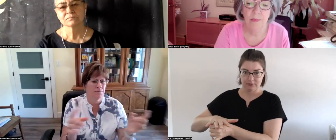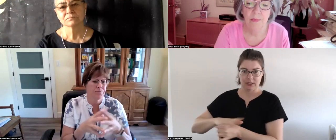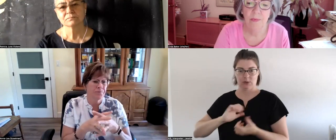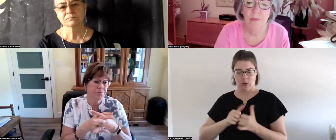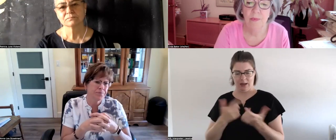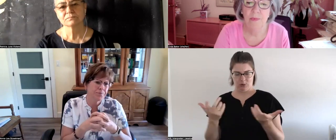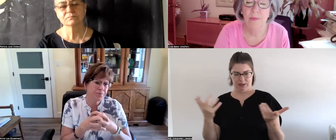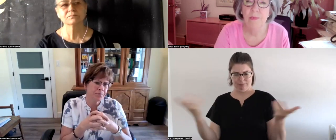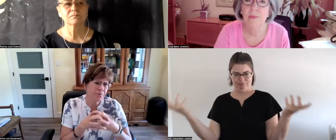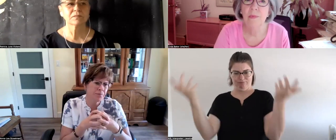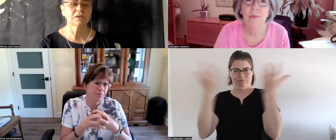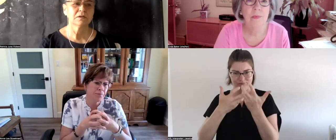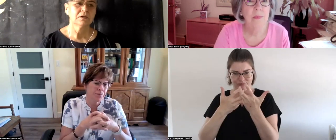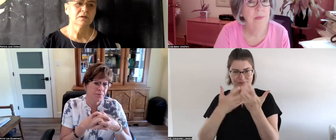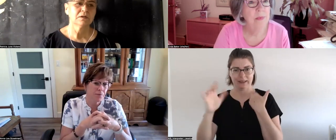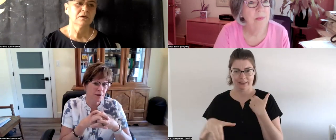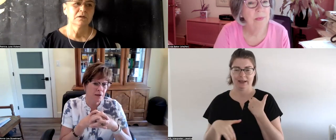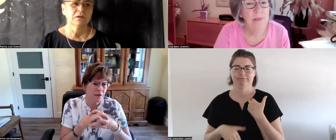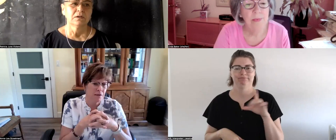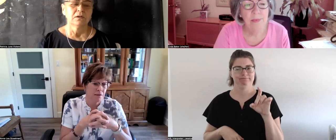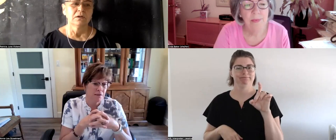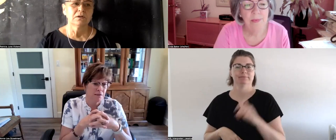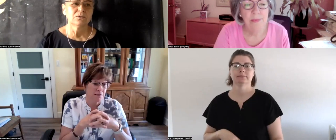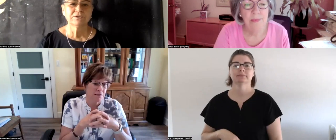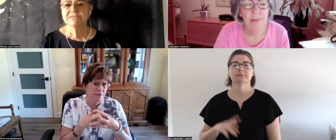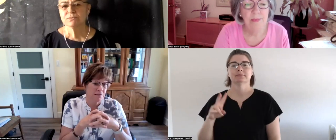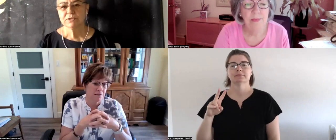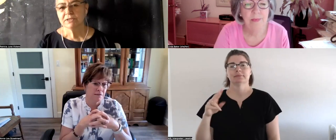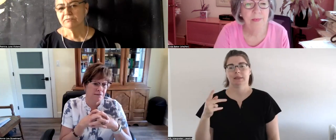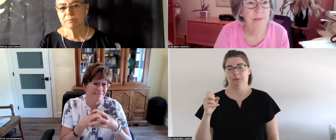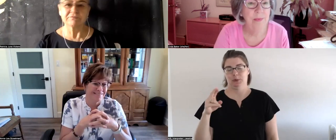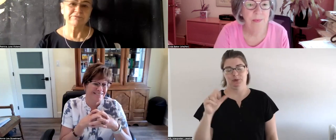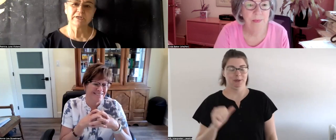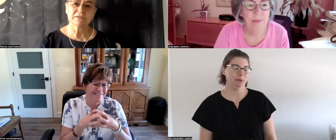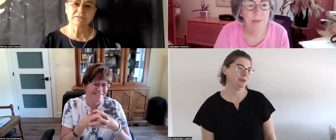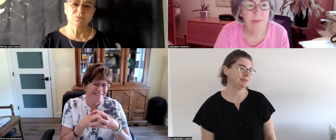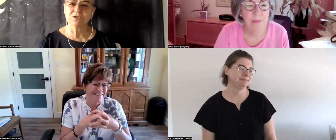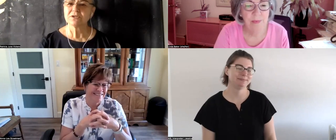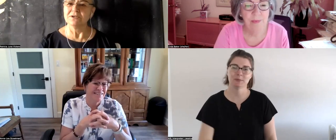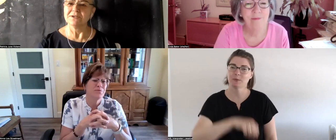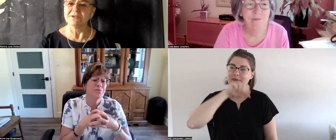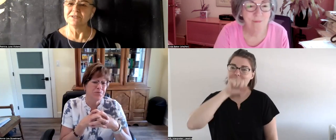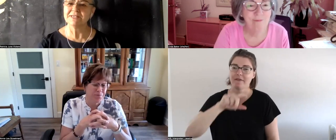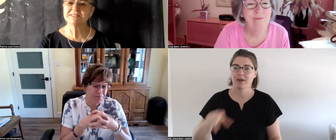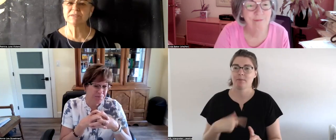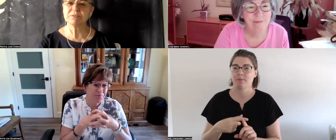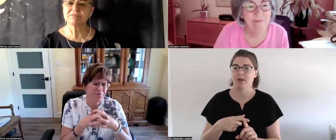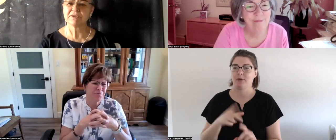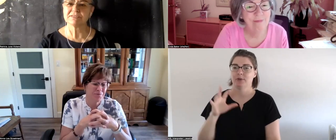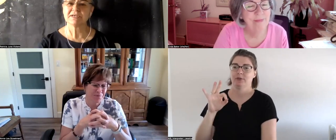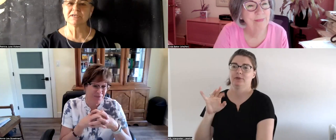that hmm oh well this is what i love about freddy's work he